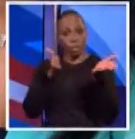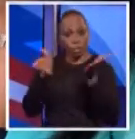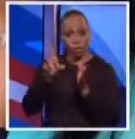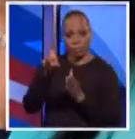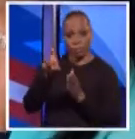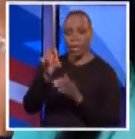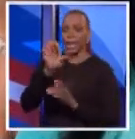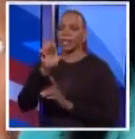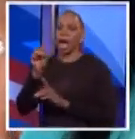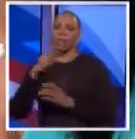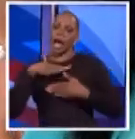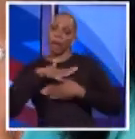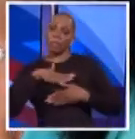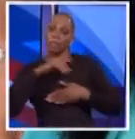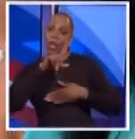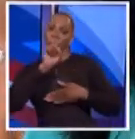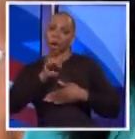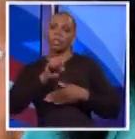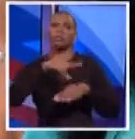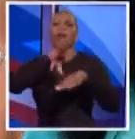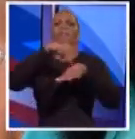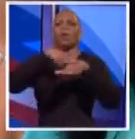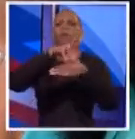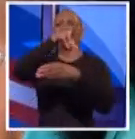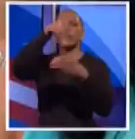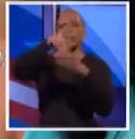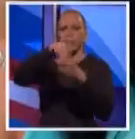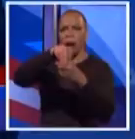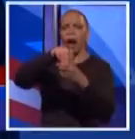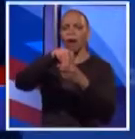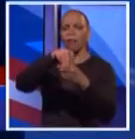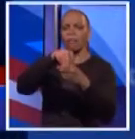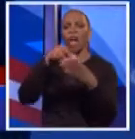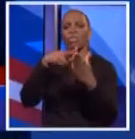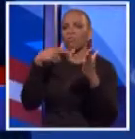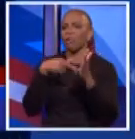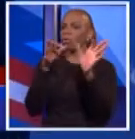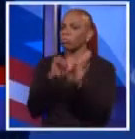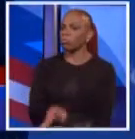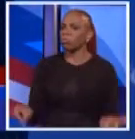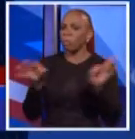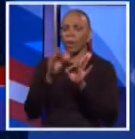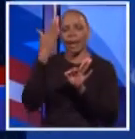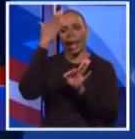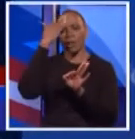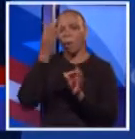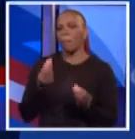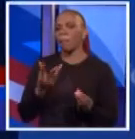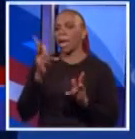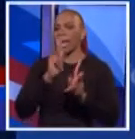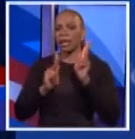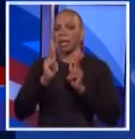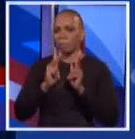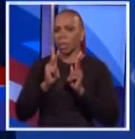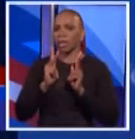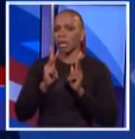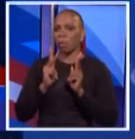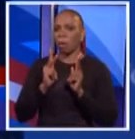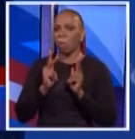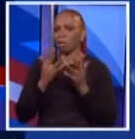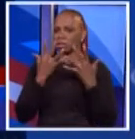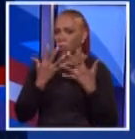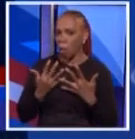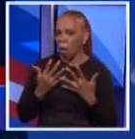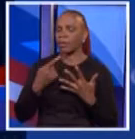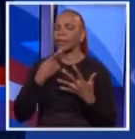I appreciate the question, and of course it plays a role. It plays an important role. And I know I disappointed many people, and that's why I've said